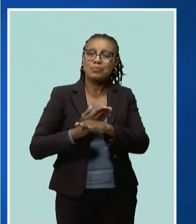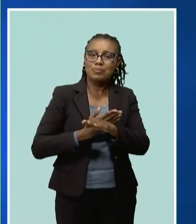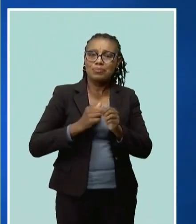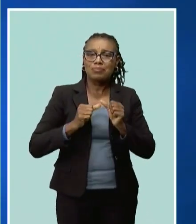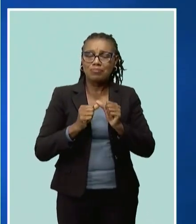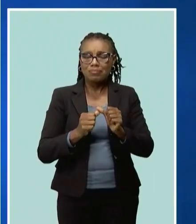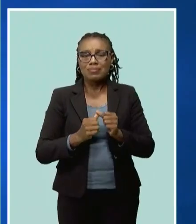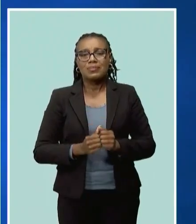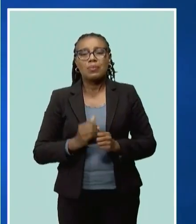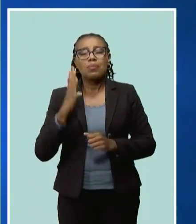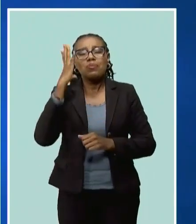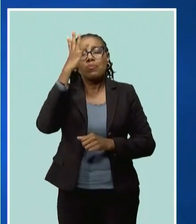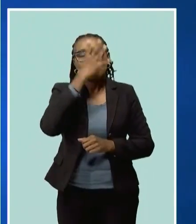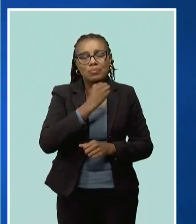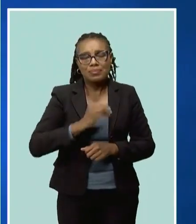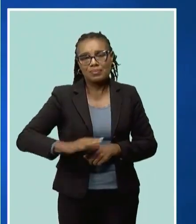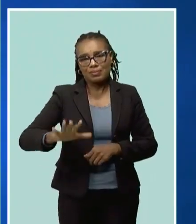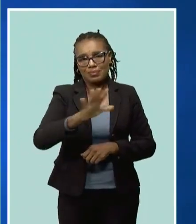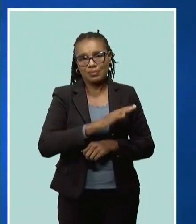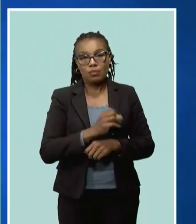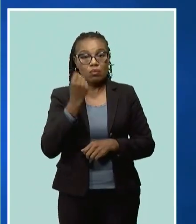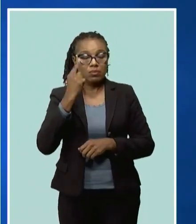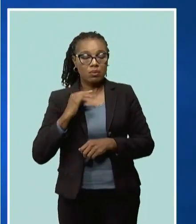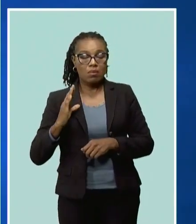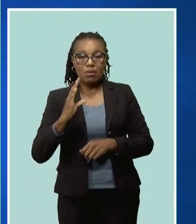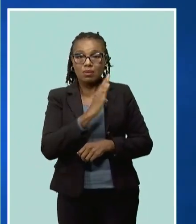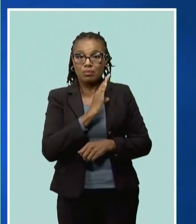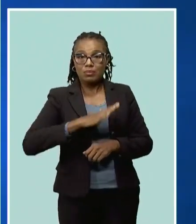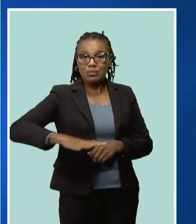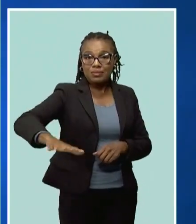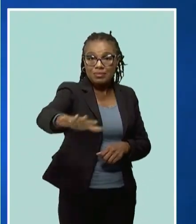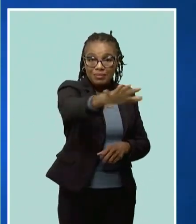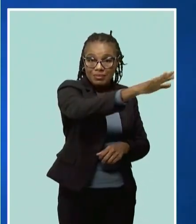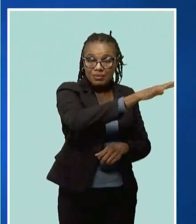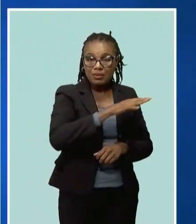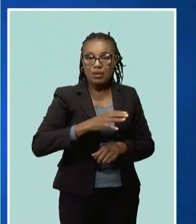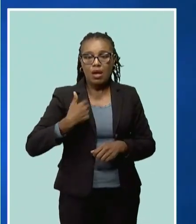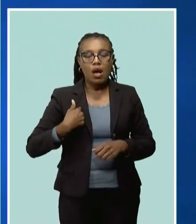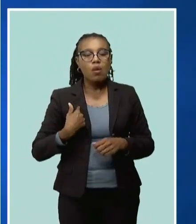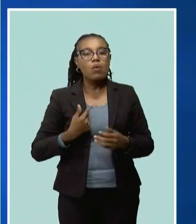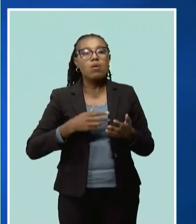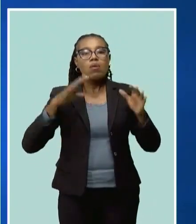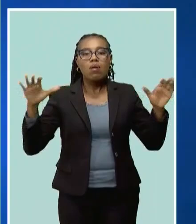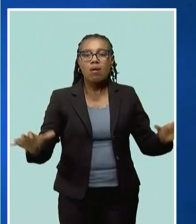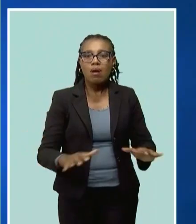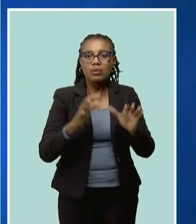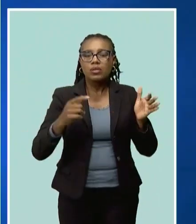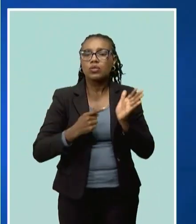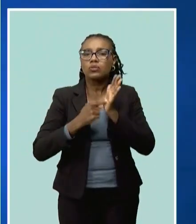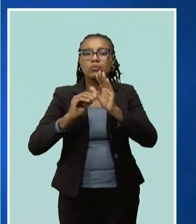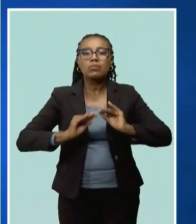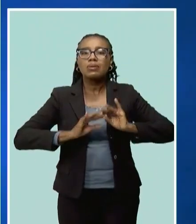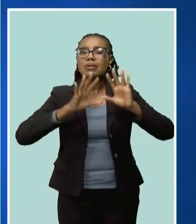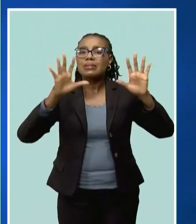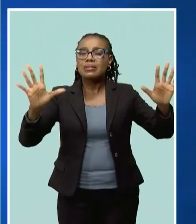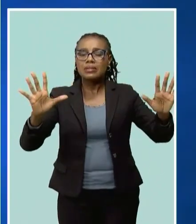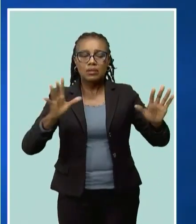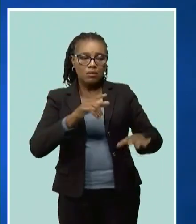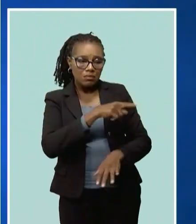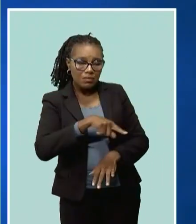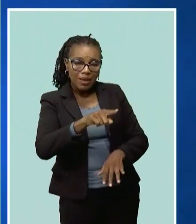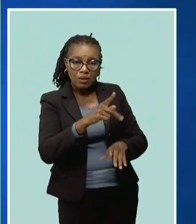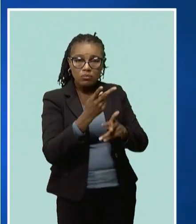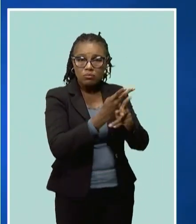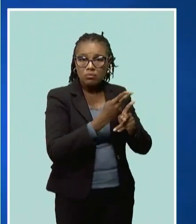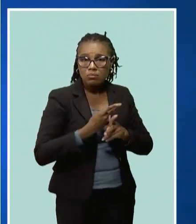campus. We're in a community, and we can demonstrate by our leadership that how we keep this